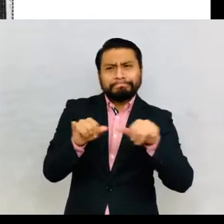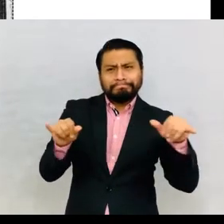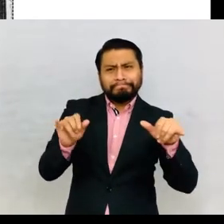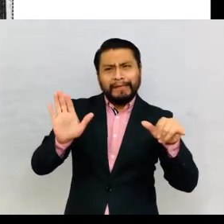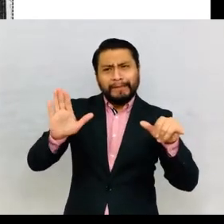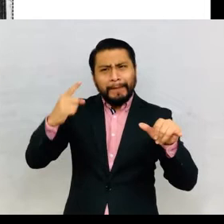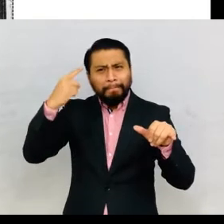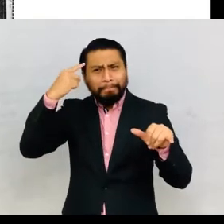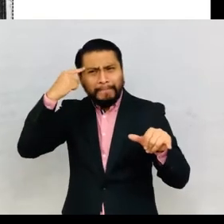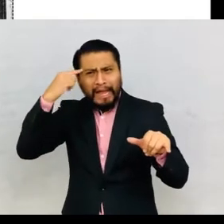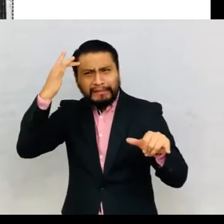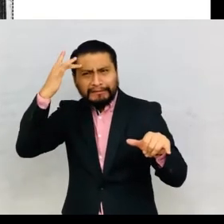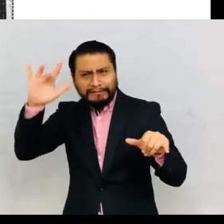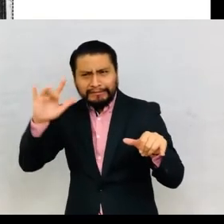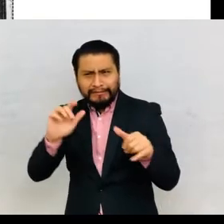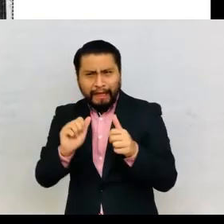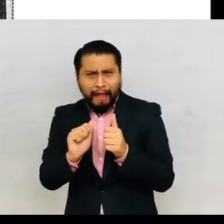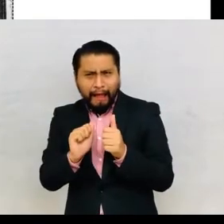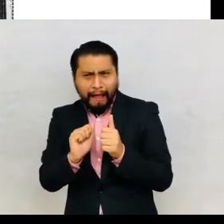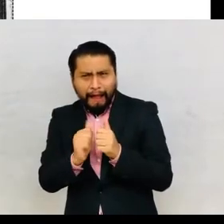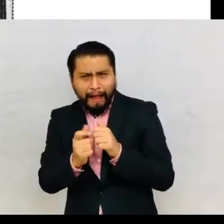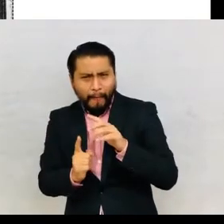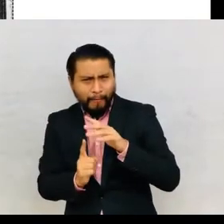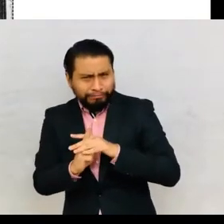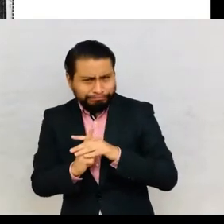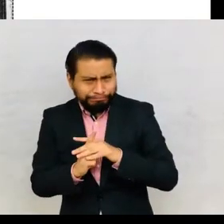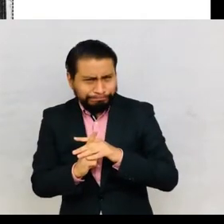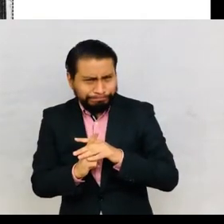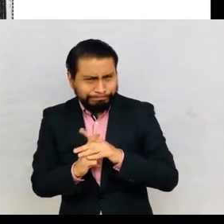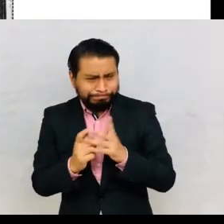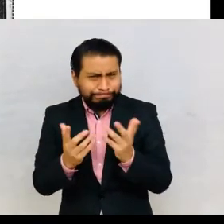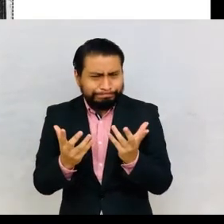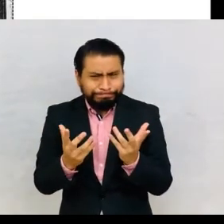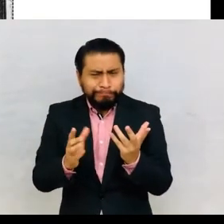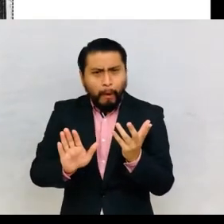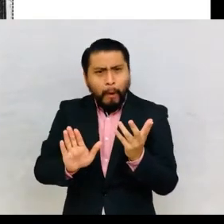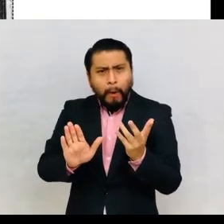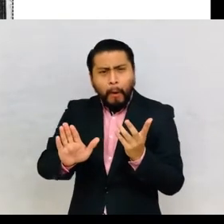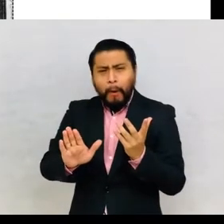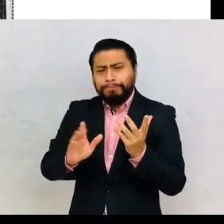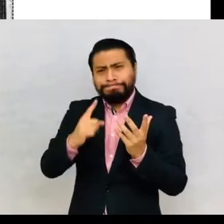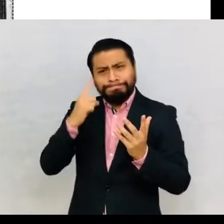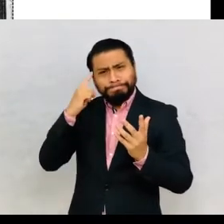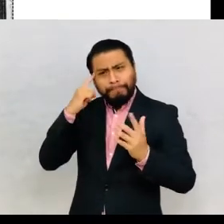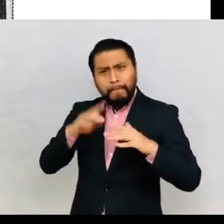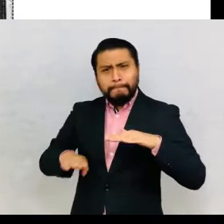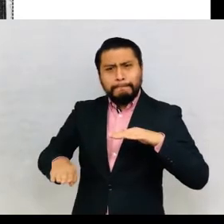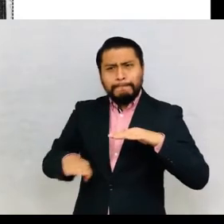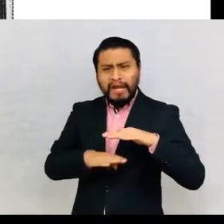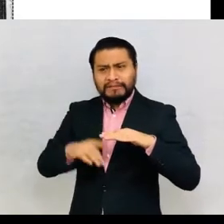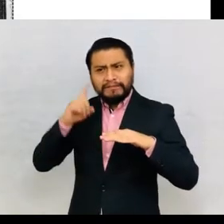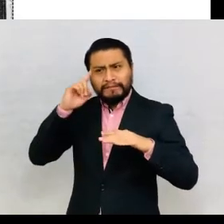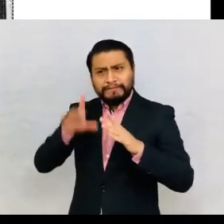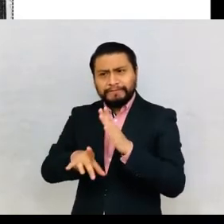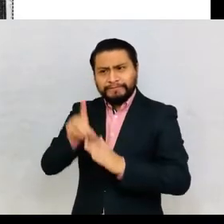of the mind and intelligence came to be, how a space was created for testing practices